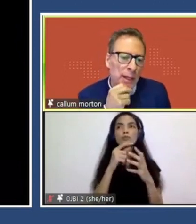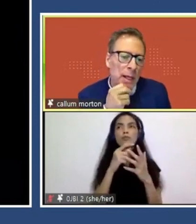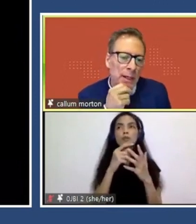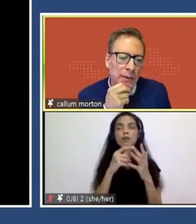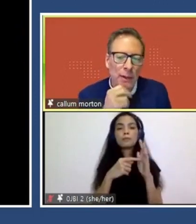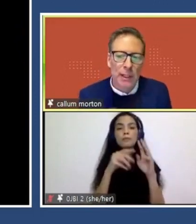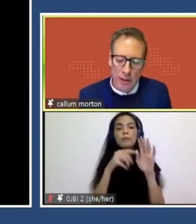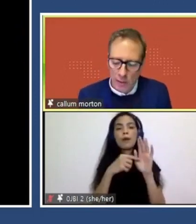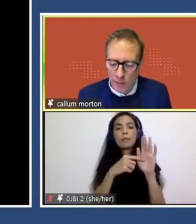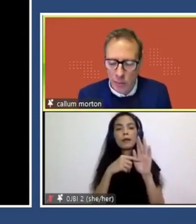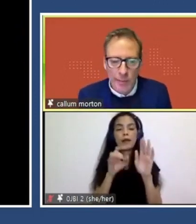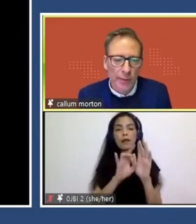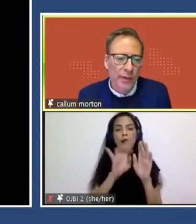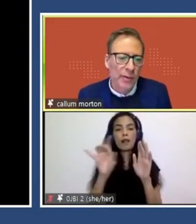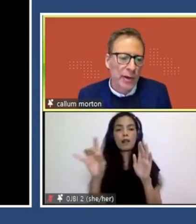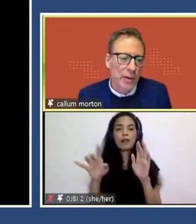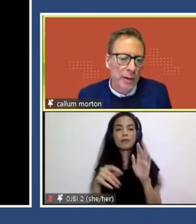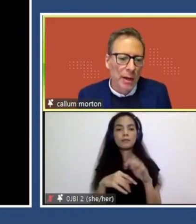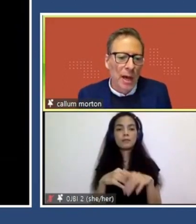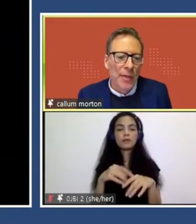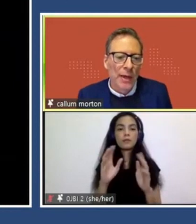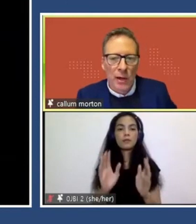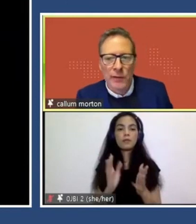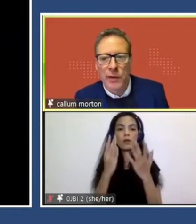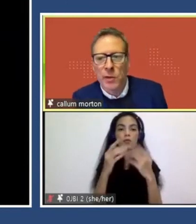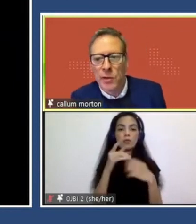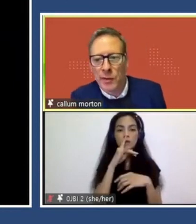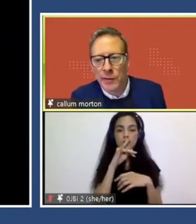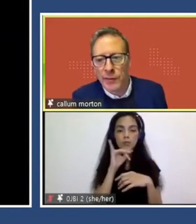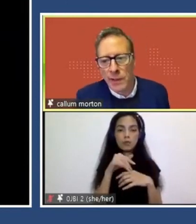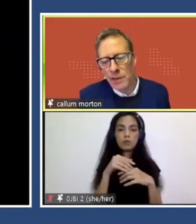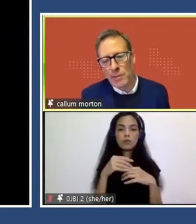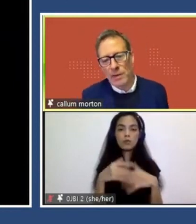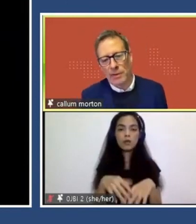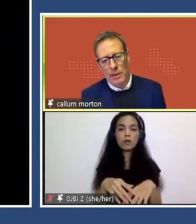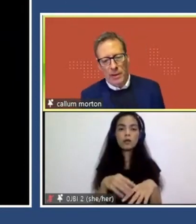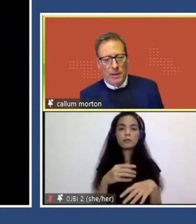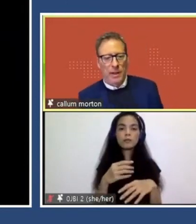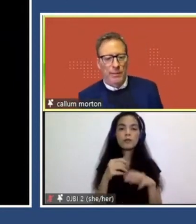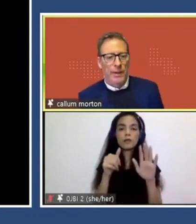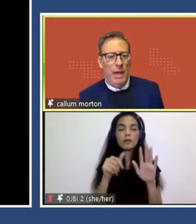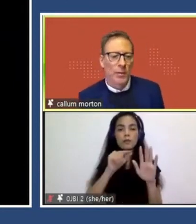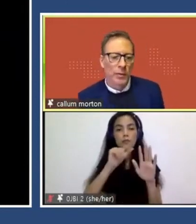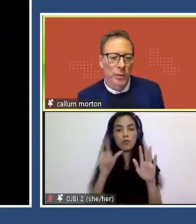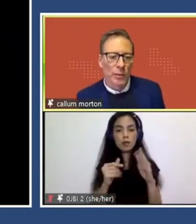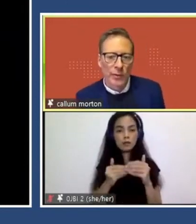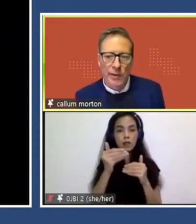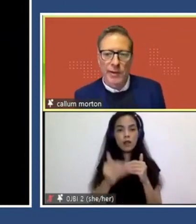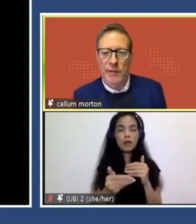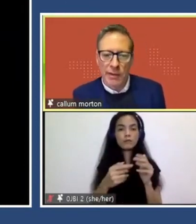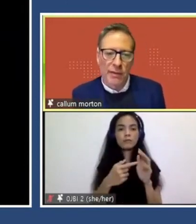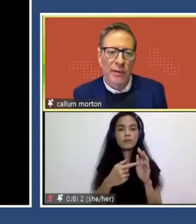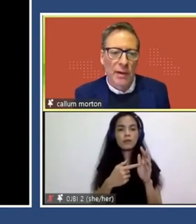needed to be open air and enclosed. So we built this structure and then over the course of, uh, six months, um, they